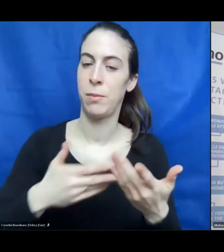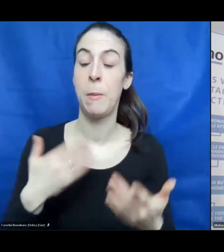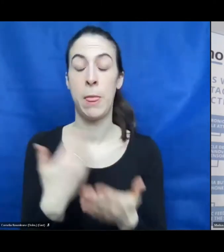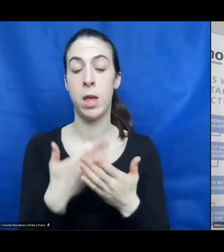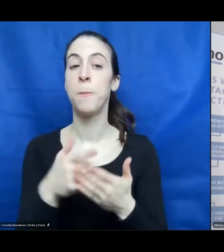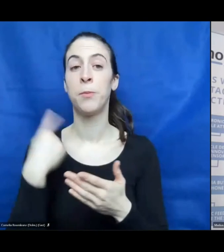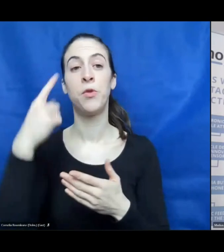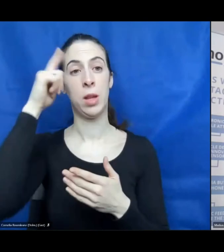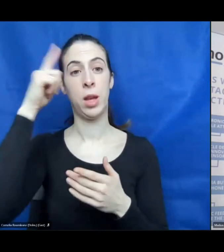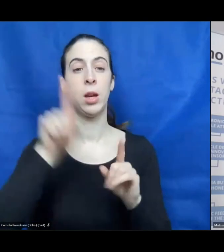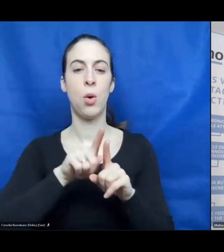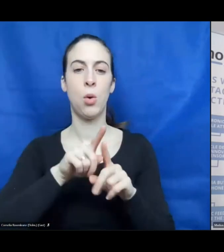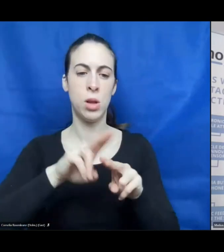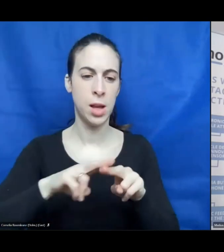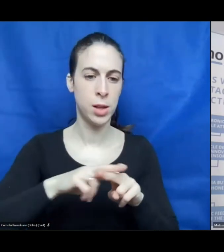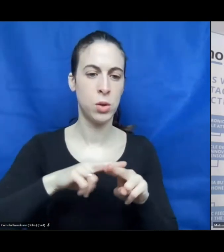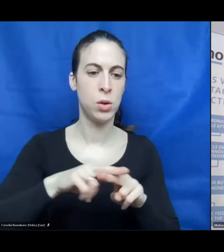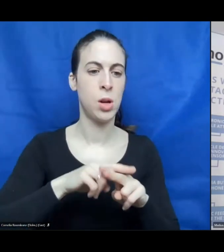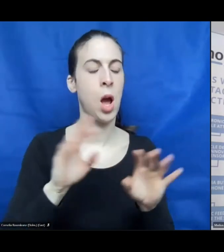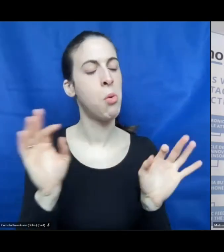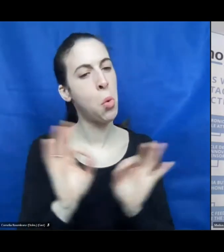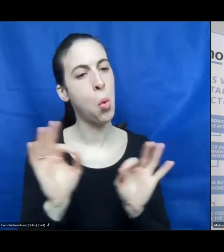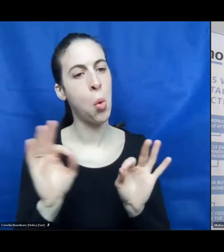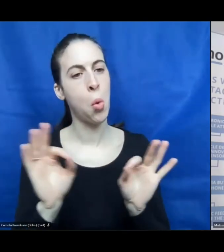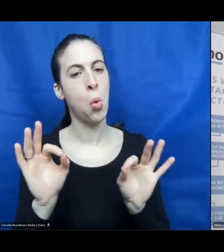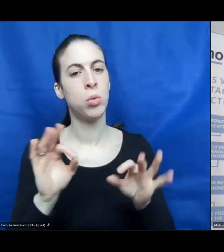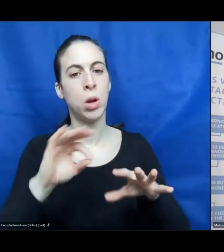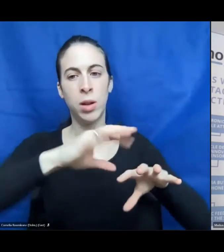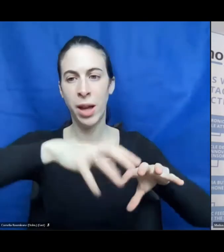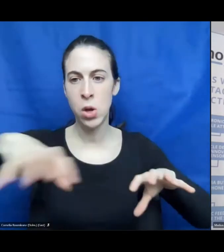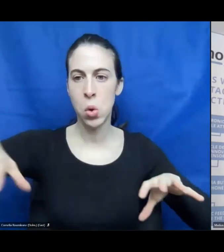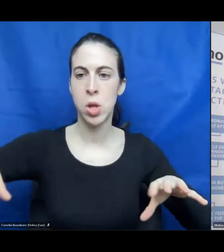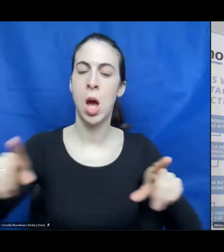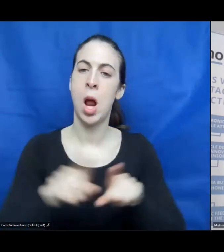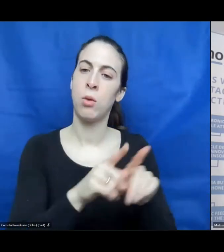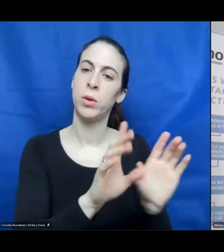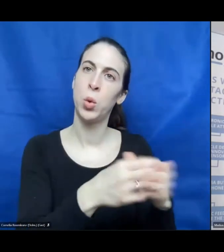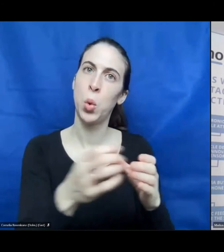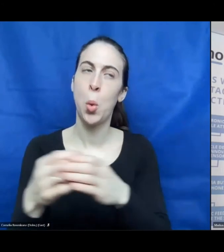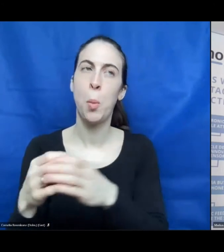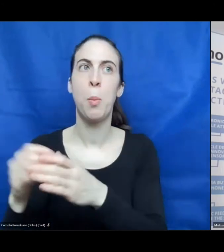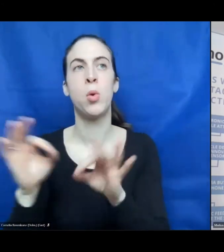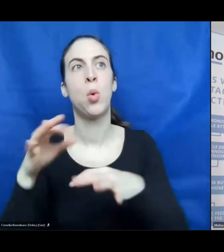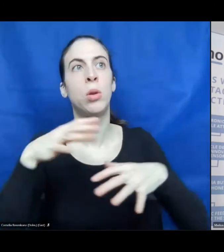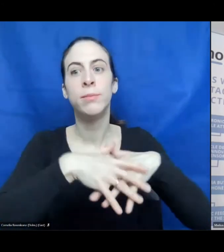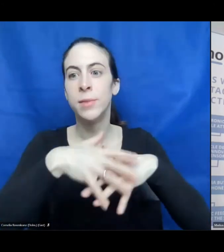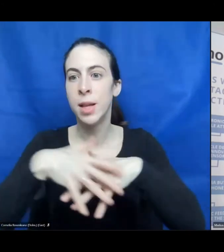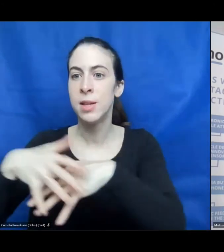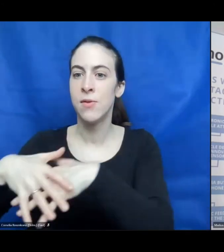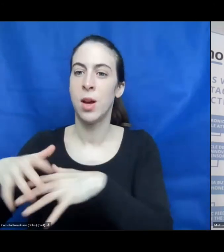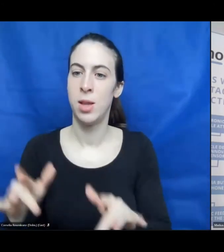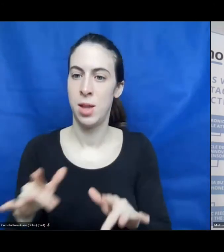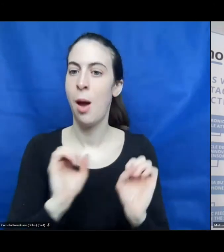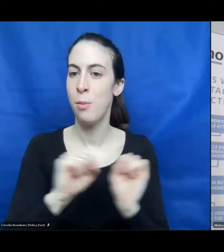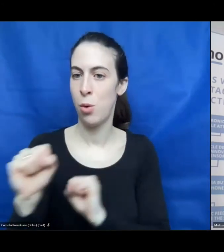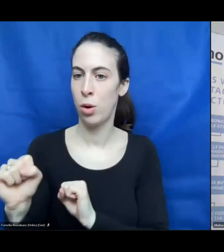national or maybe also regional groups or networks itself. But